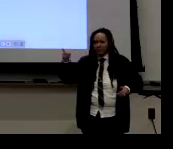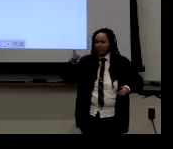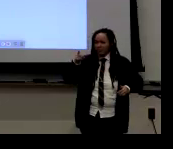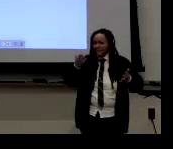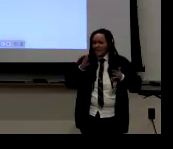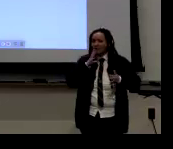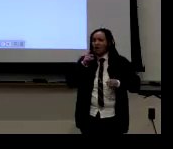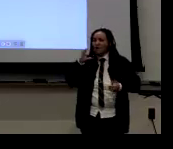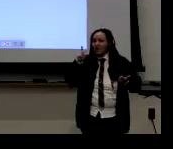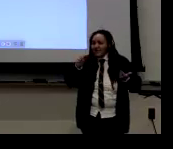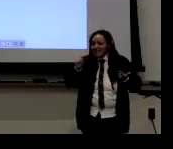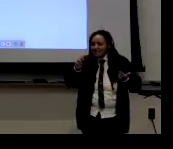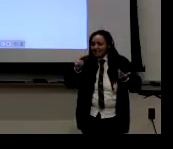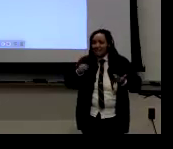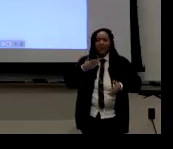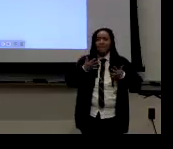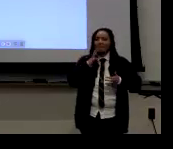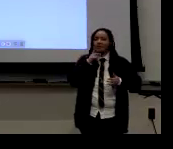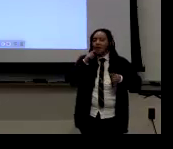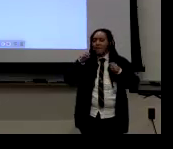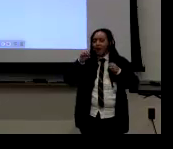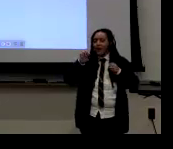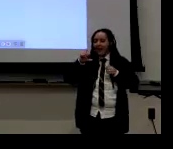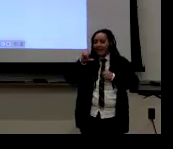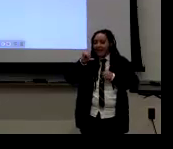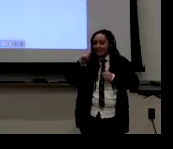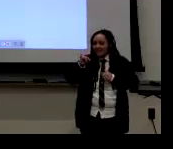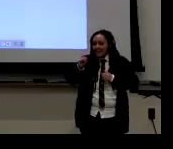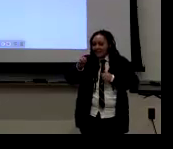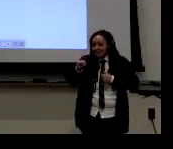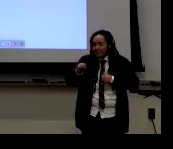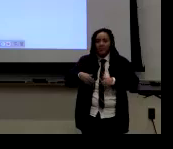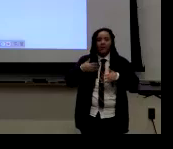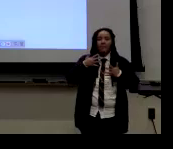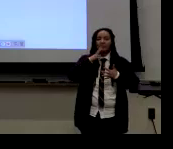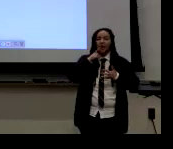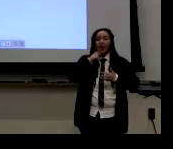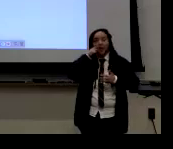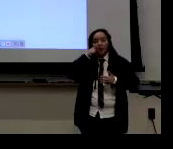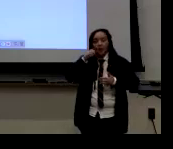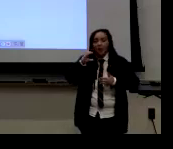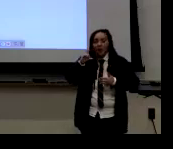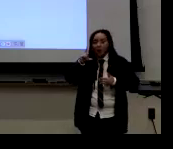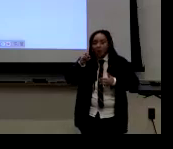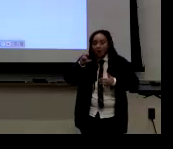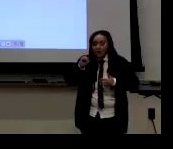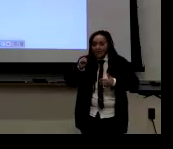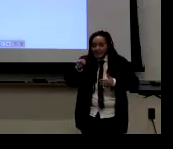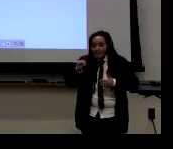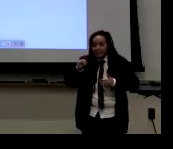do we talk about that over there? Maybe it's classism over there. Maybe